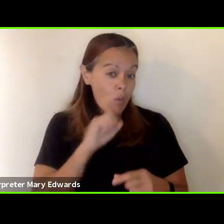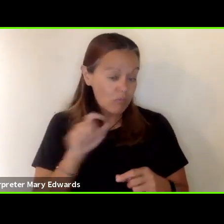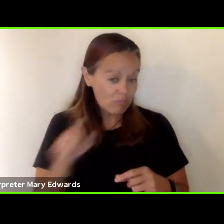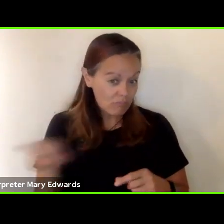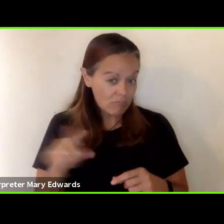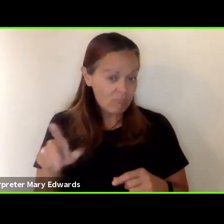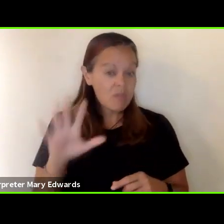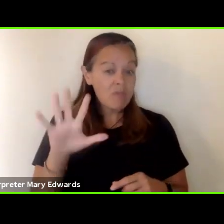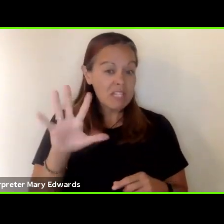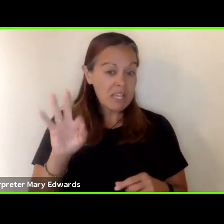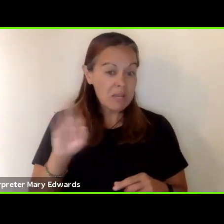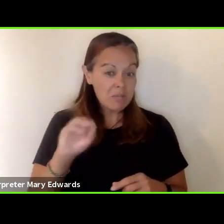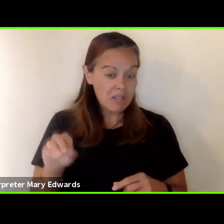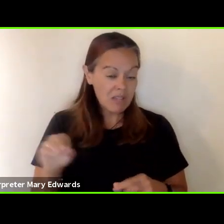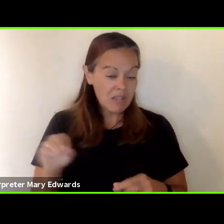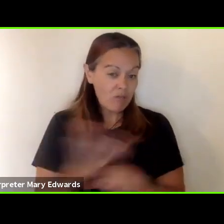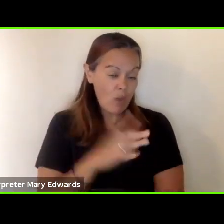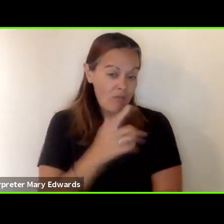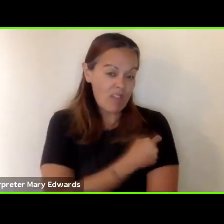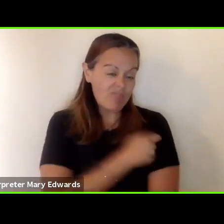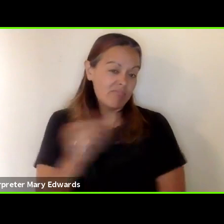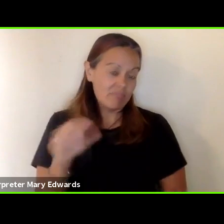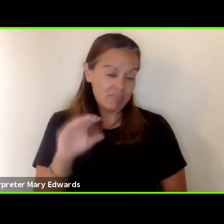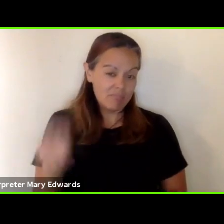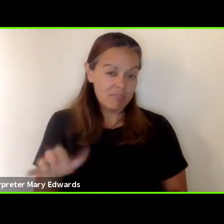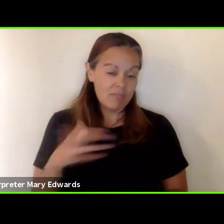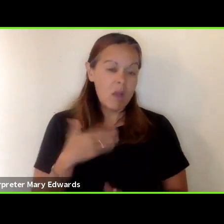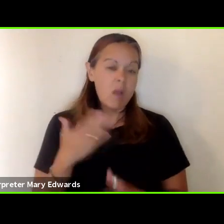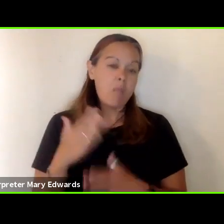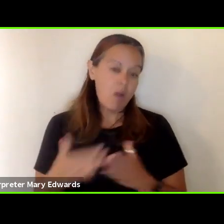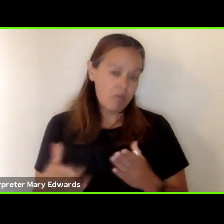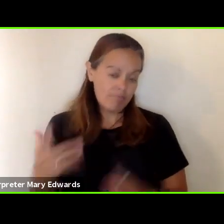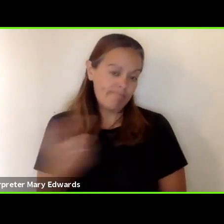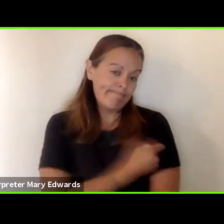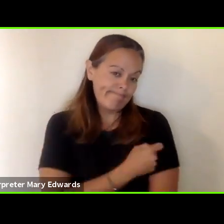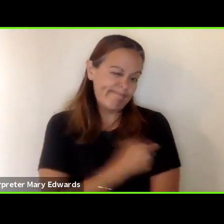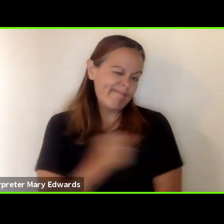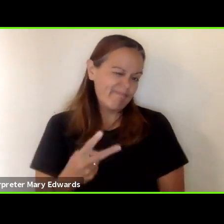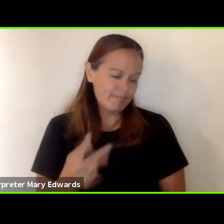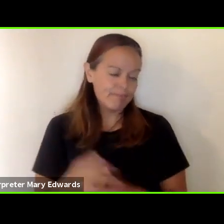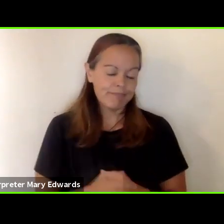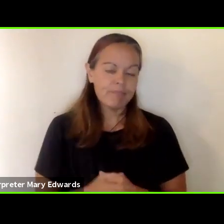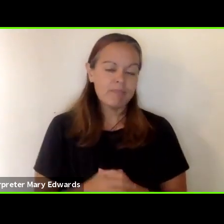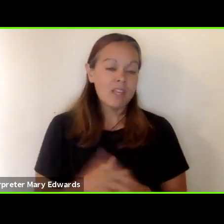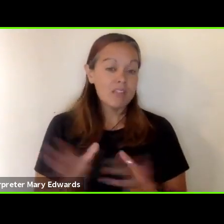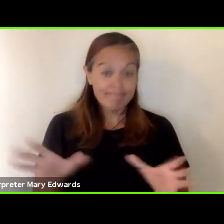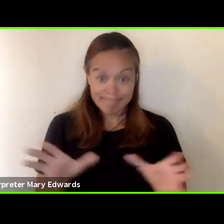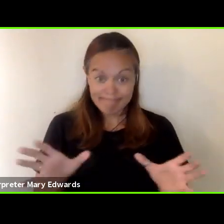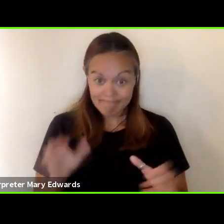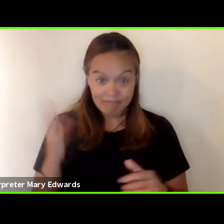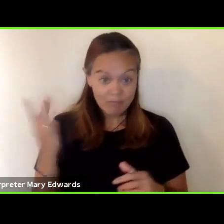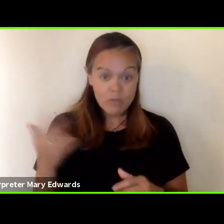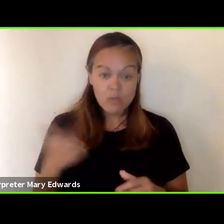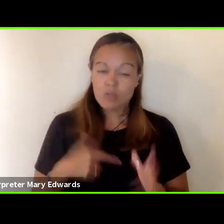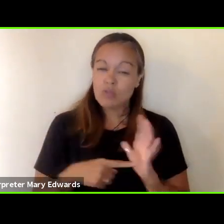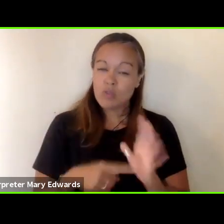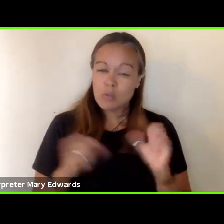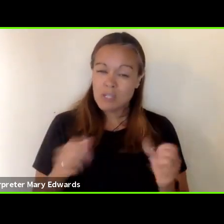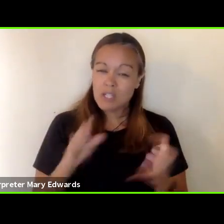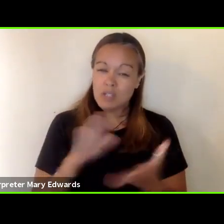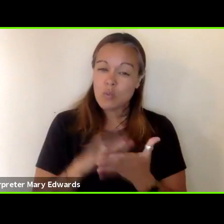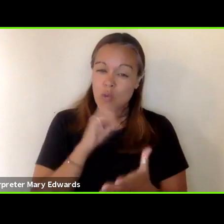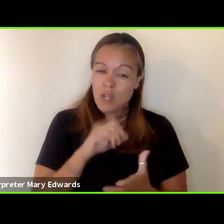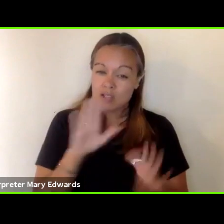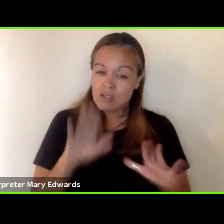fully vaccinated and another 10 have been partially vaccinated this is encouraging because it shows many school-aged children